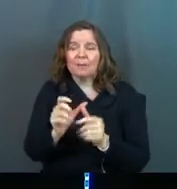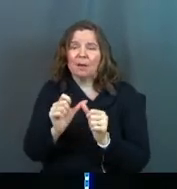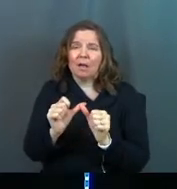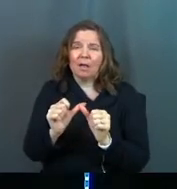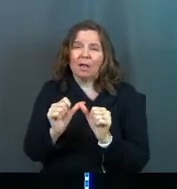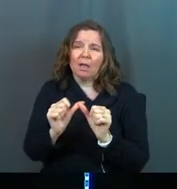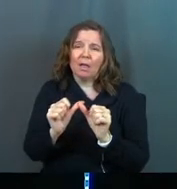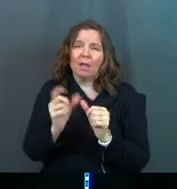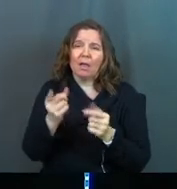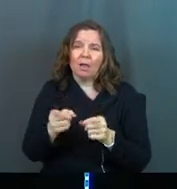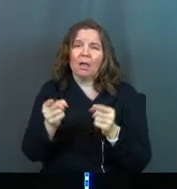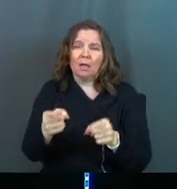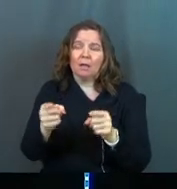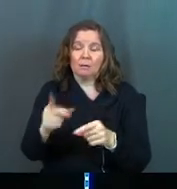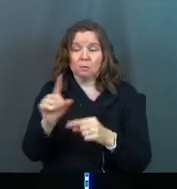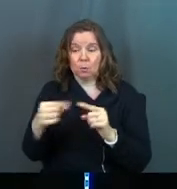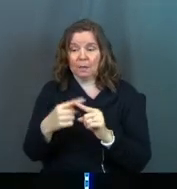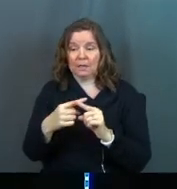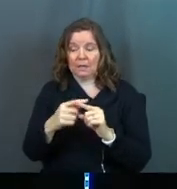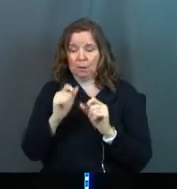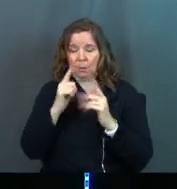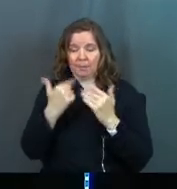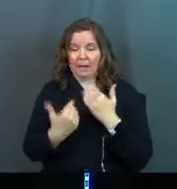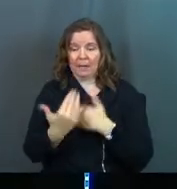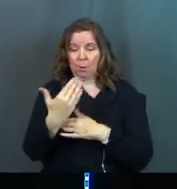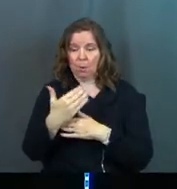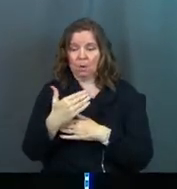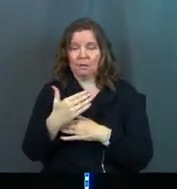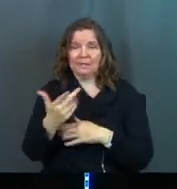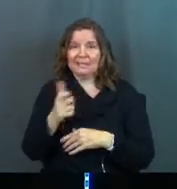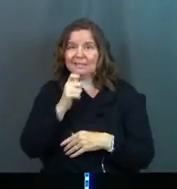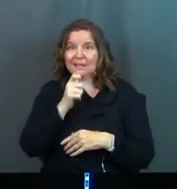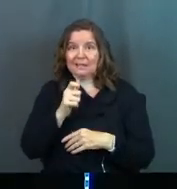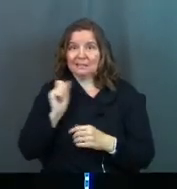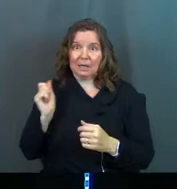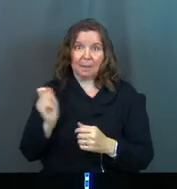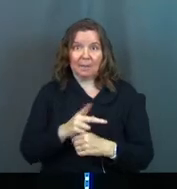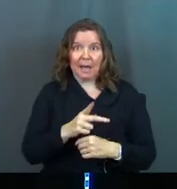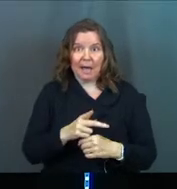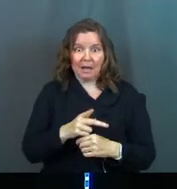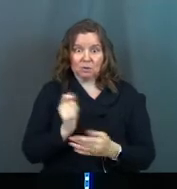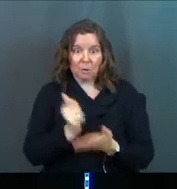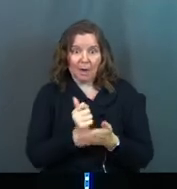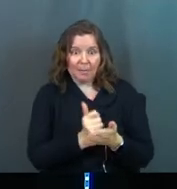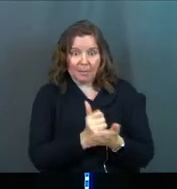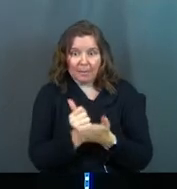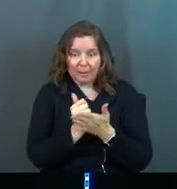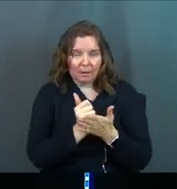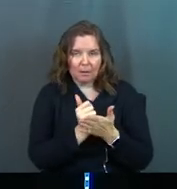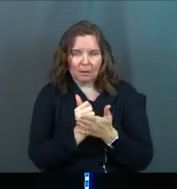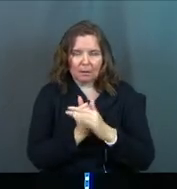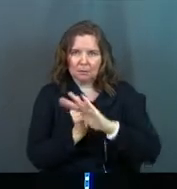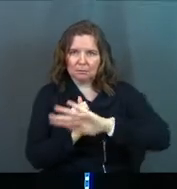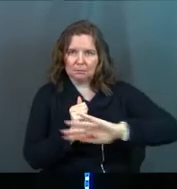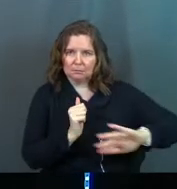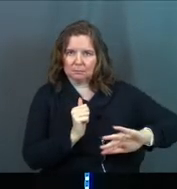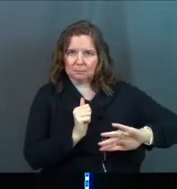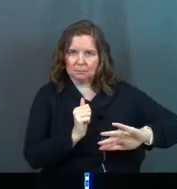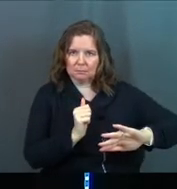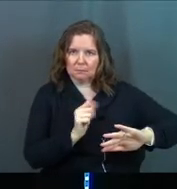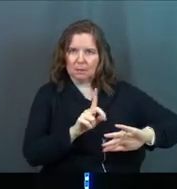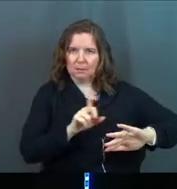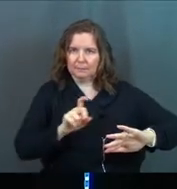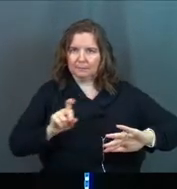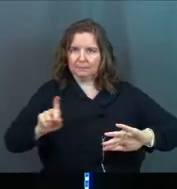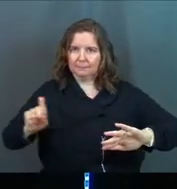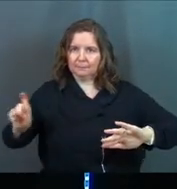just going to keep going. And so when he wakes up the next morning, he doesn't get right back to the grindstone, does he? No, he goes